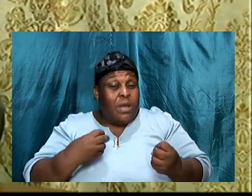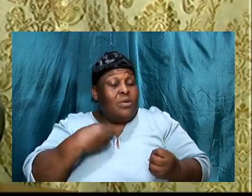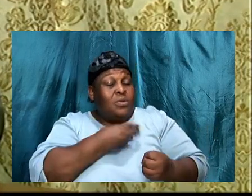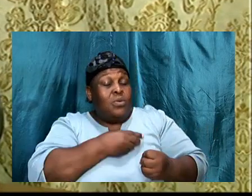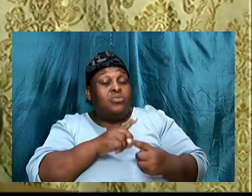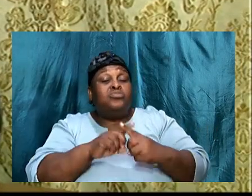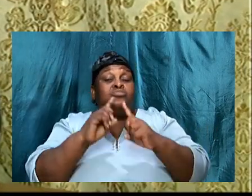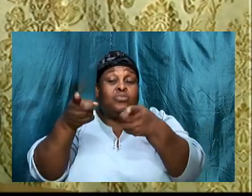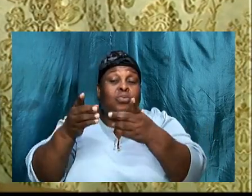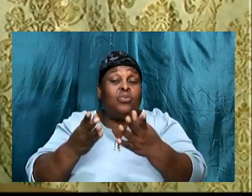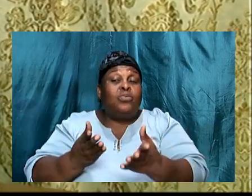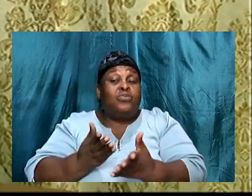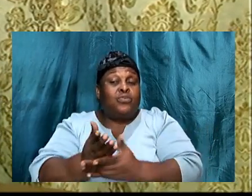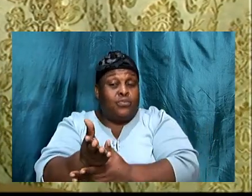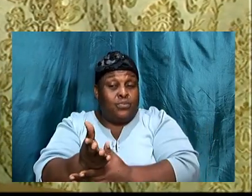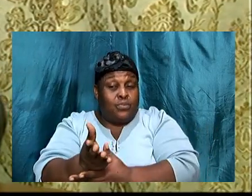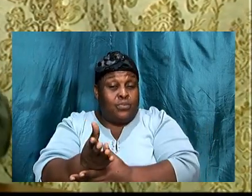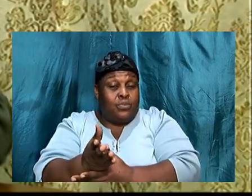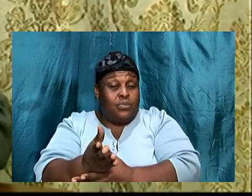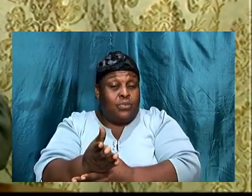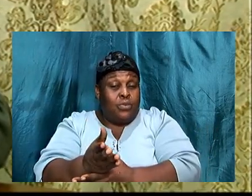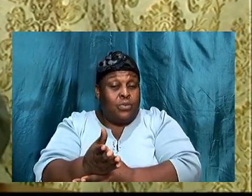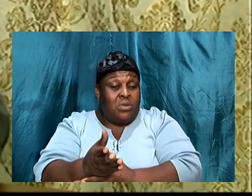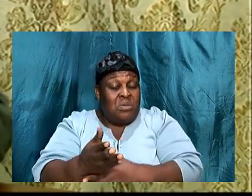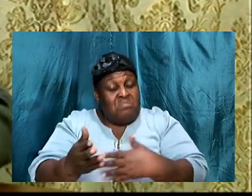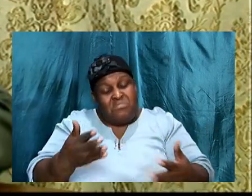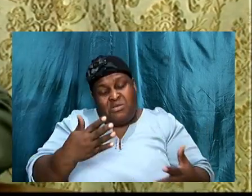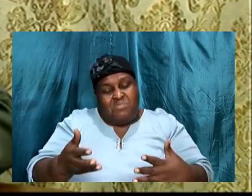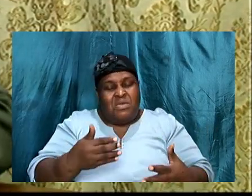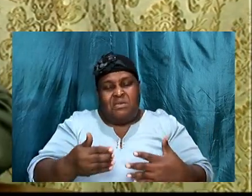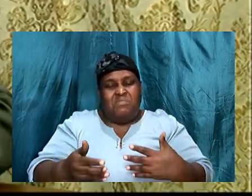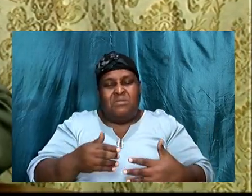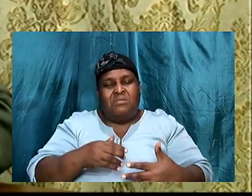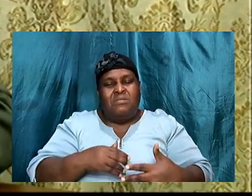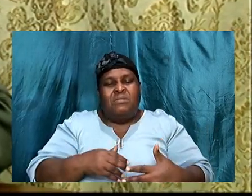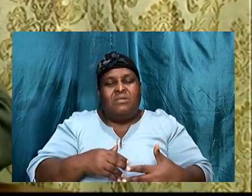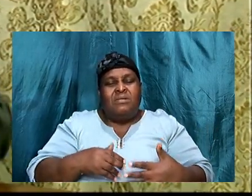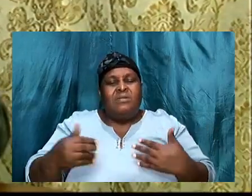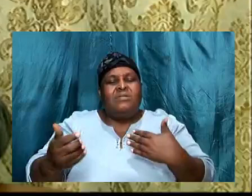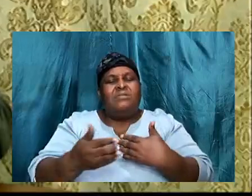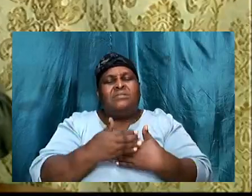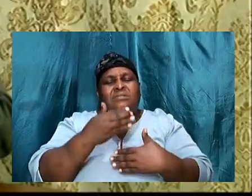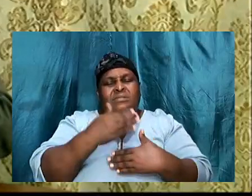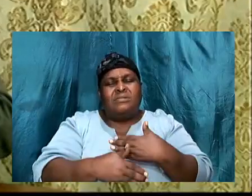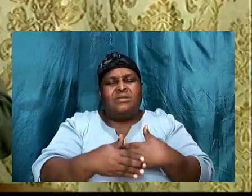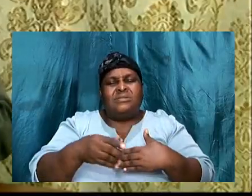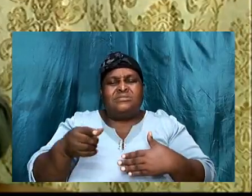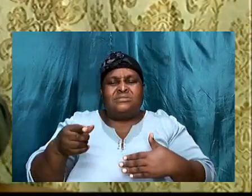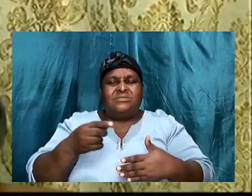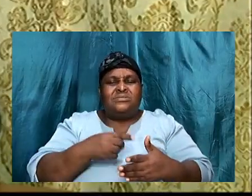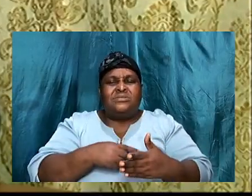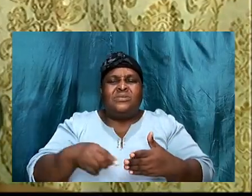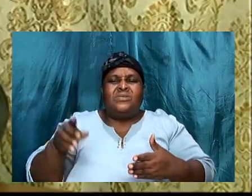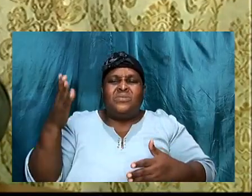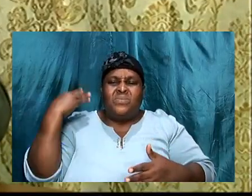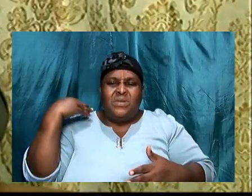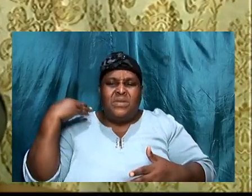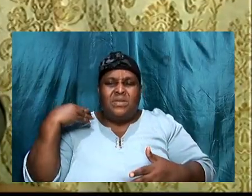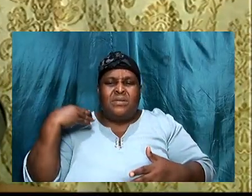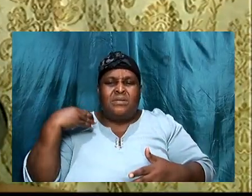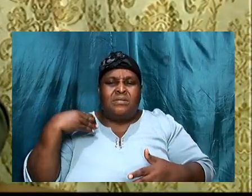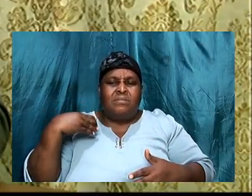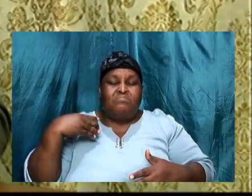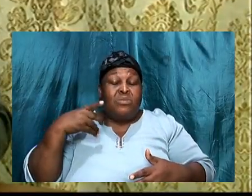and we're going to get into that, probably next week, when we close off, but James 4, verses 17, look at Luke,